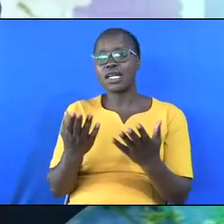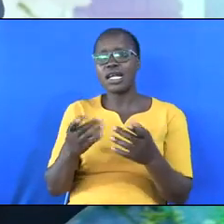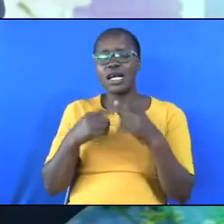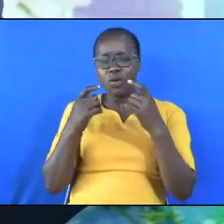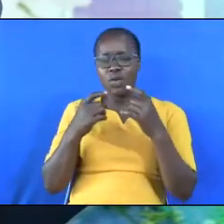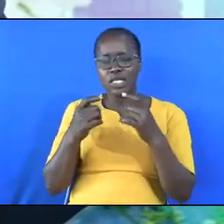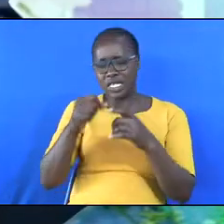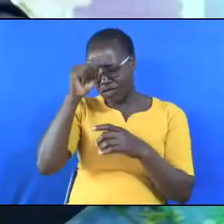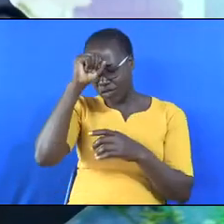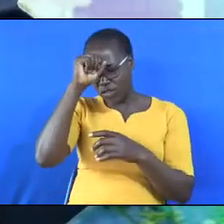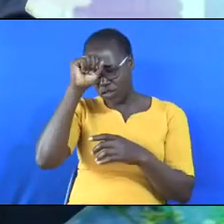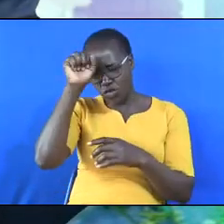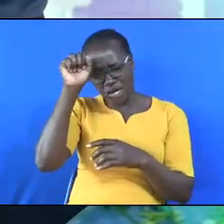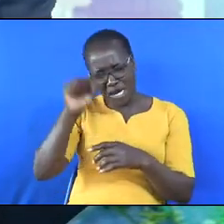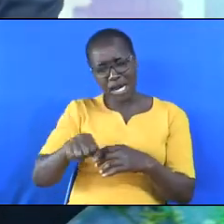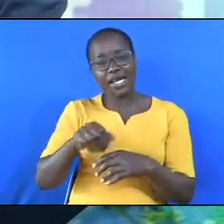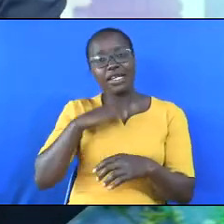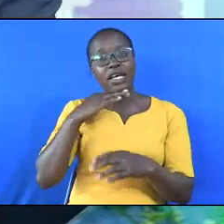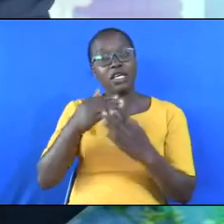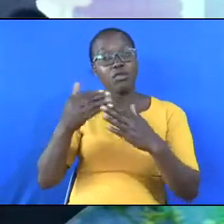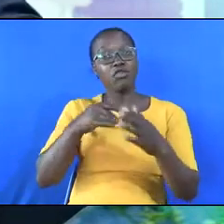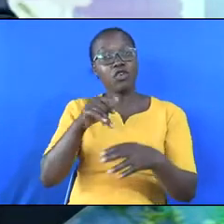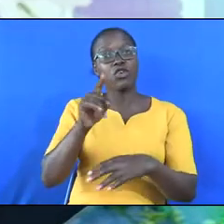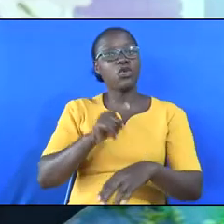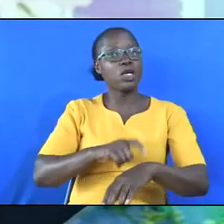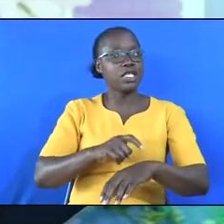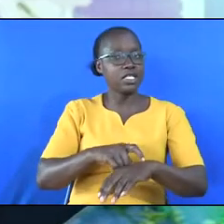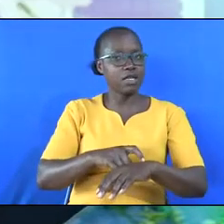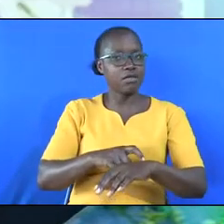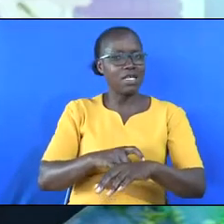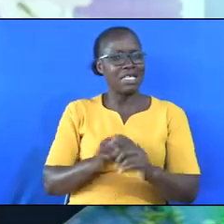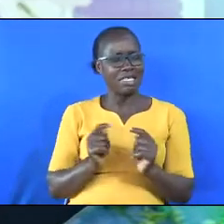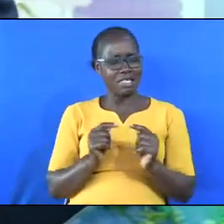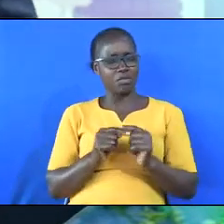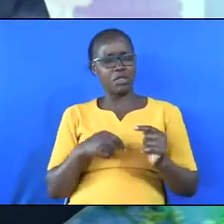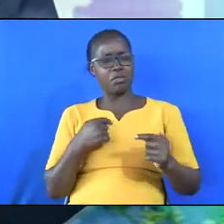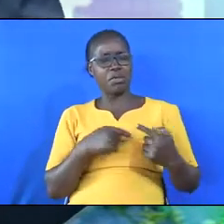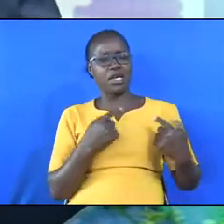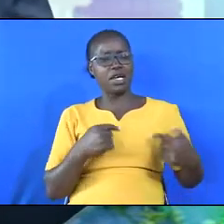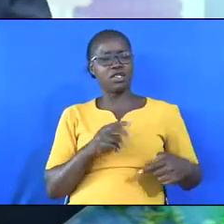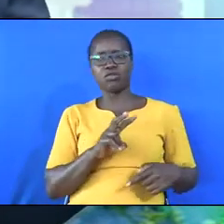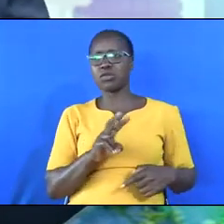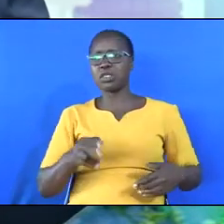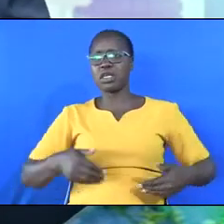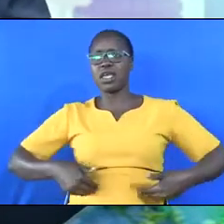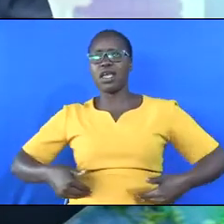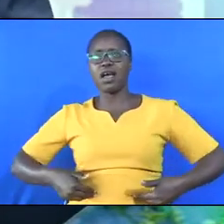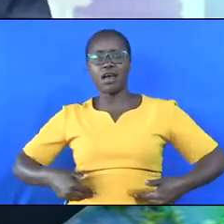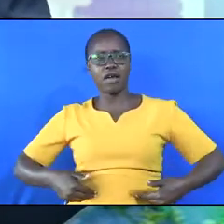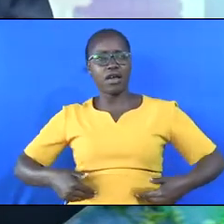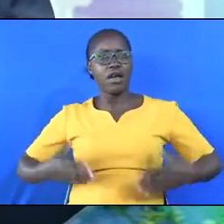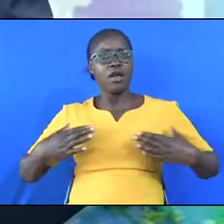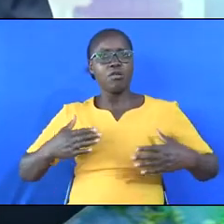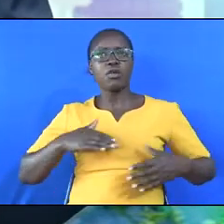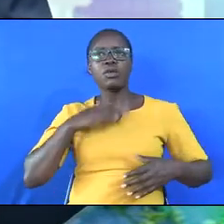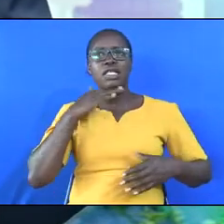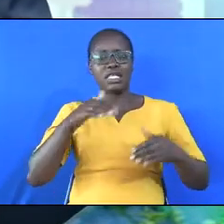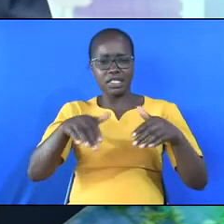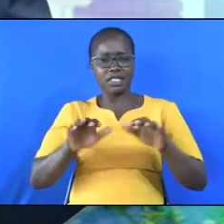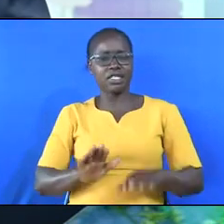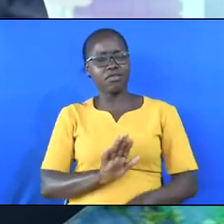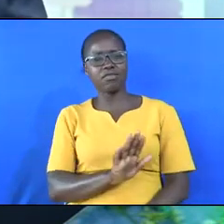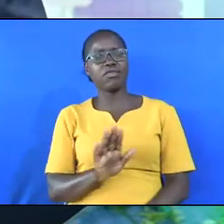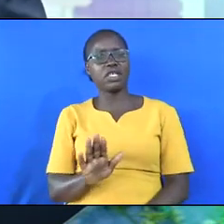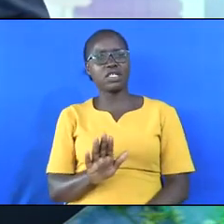you can die before your time. It pains my heart to see young people who are dead in their graves,